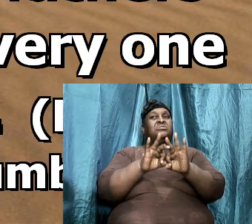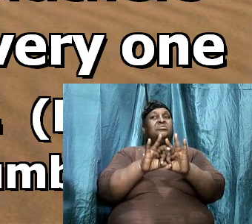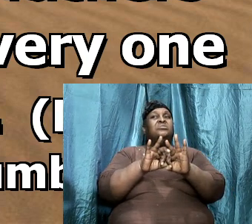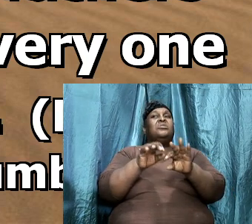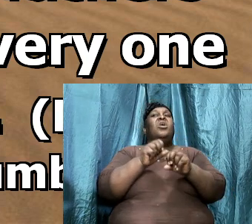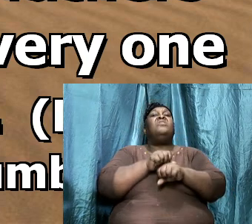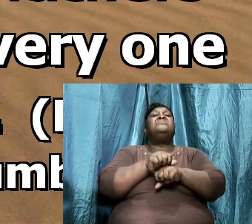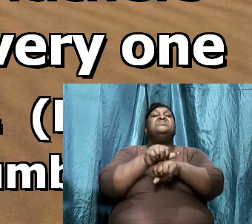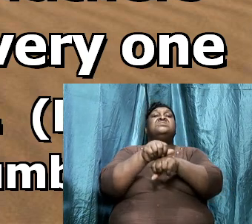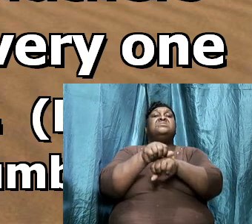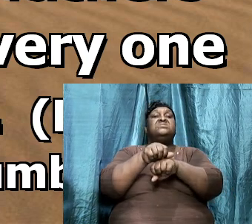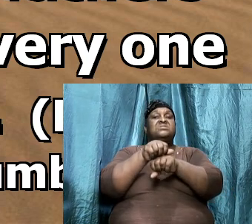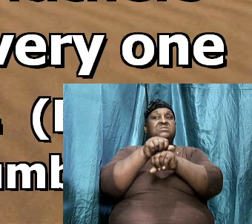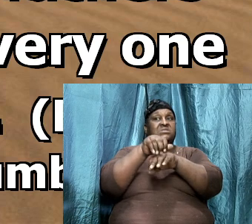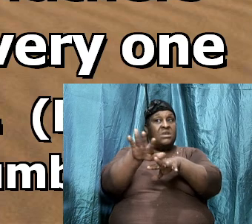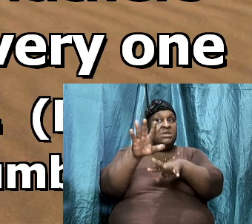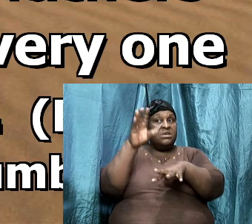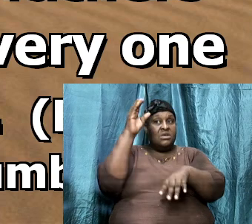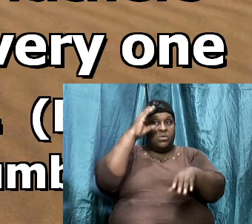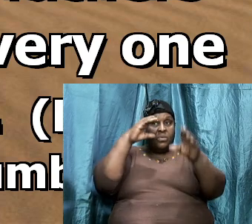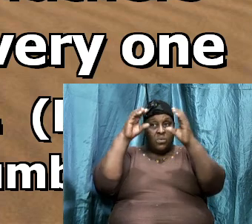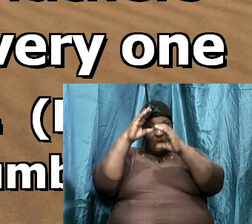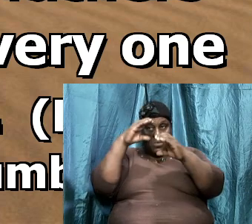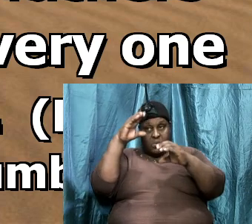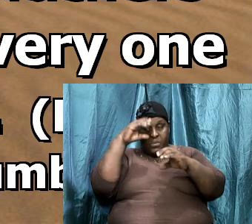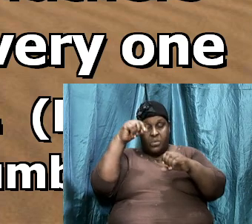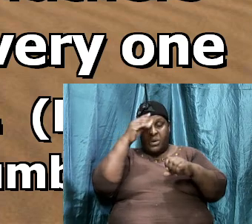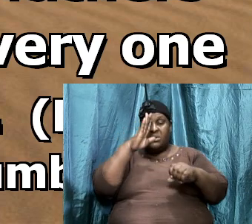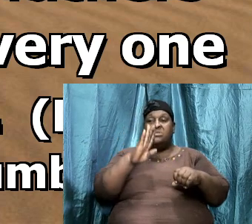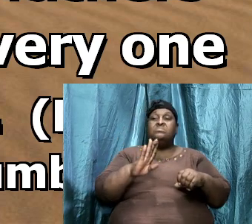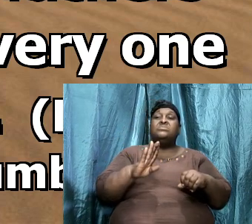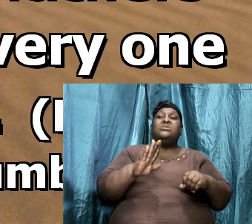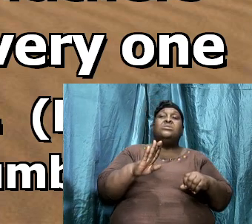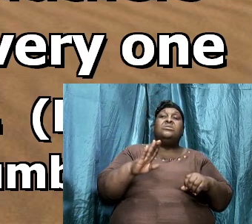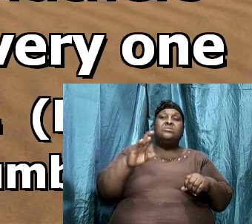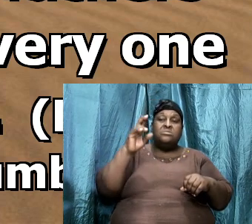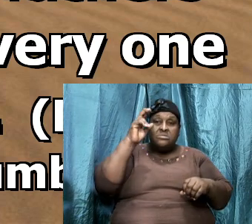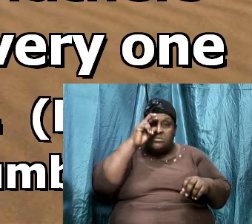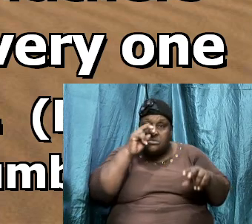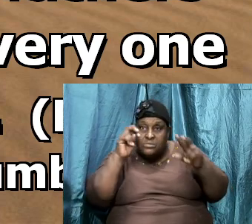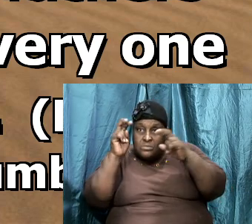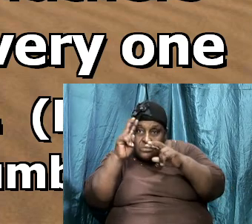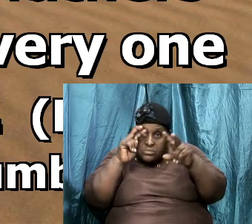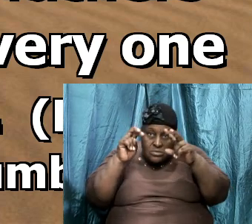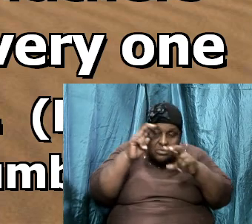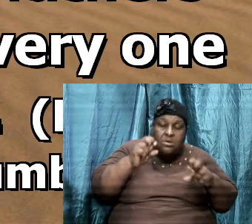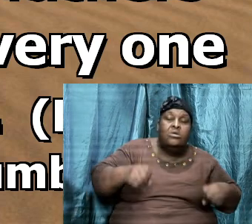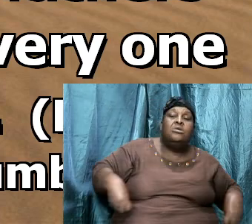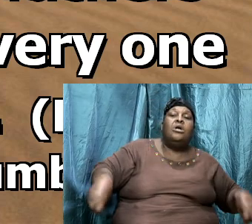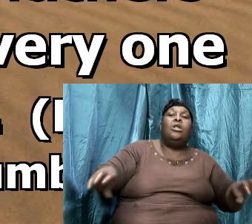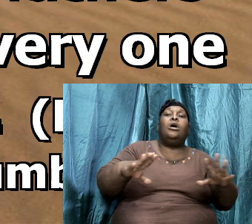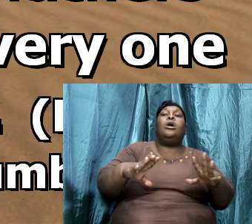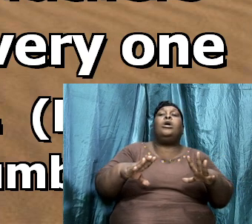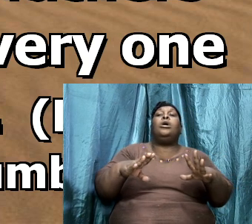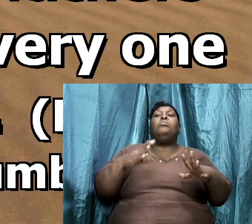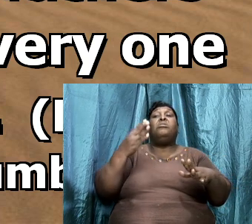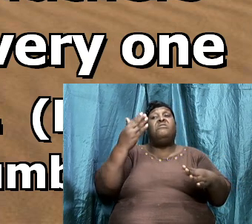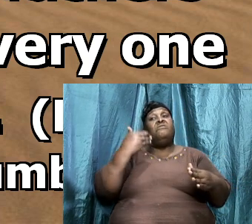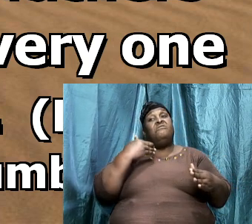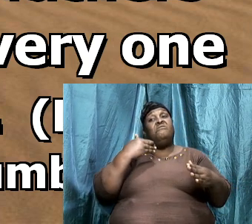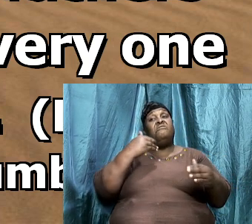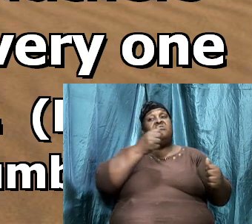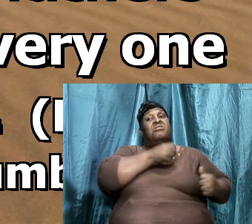sending spies into the land, to spy out the land, before the army of Israel